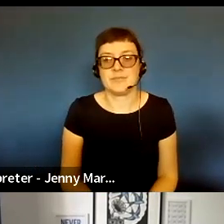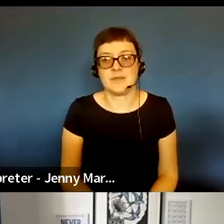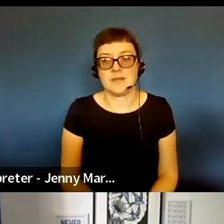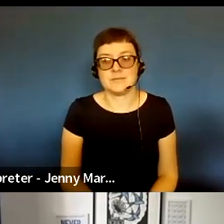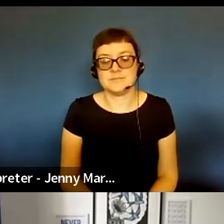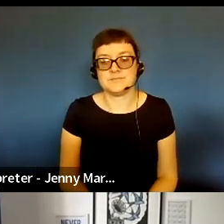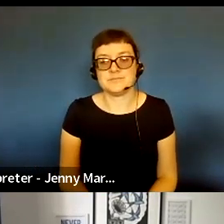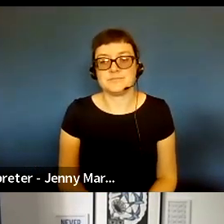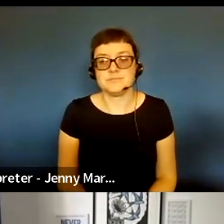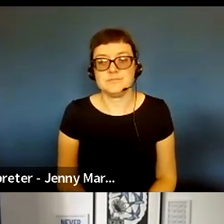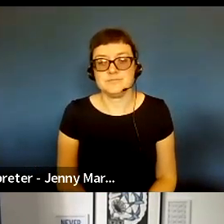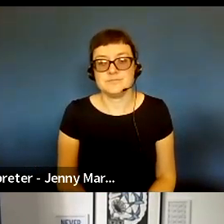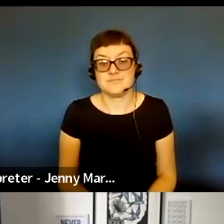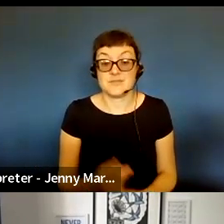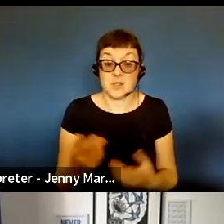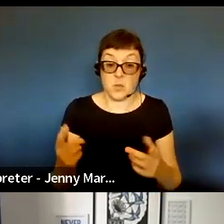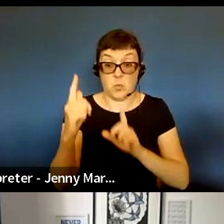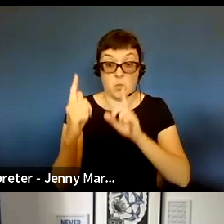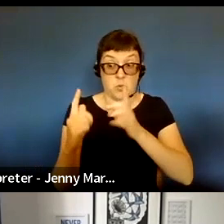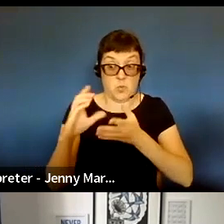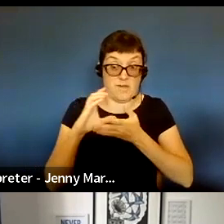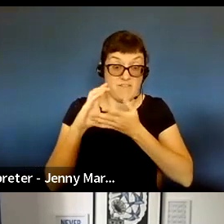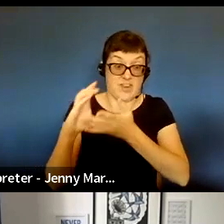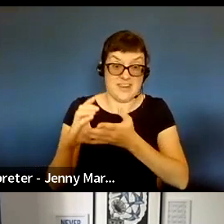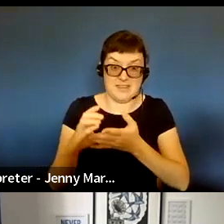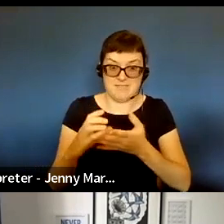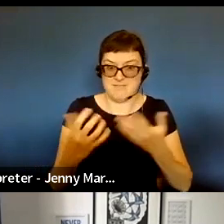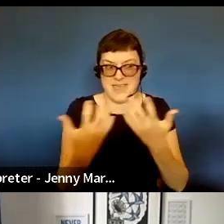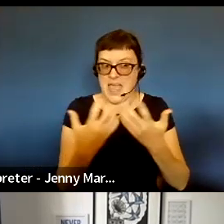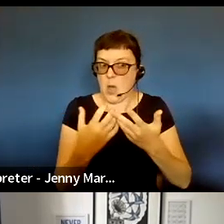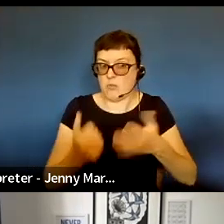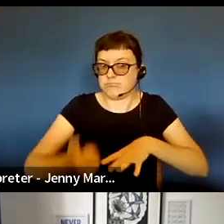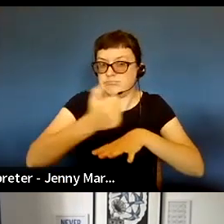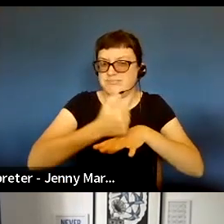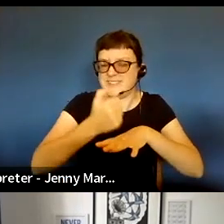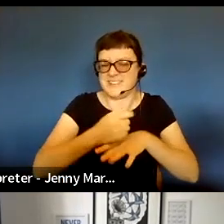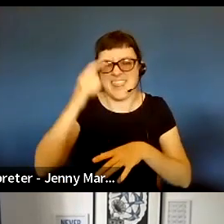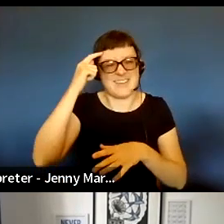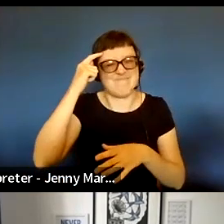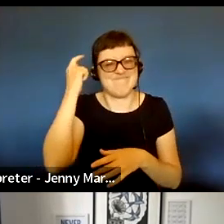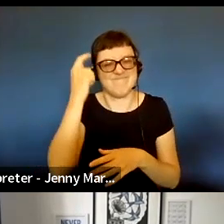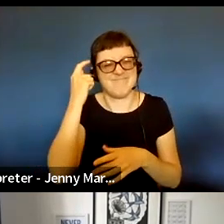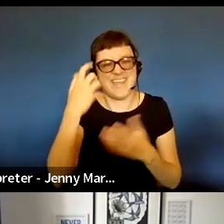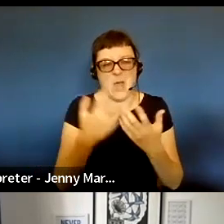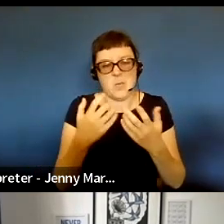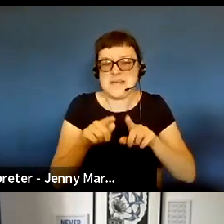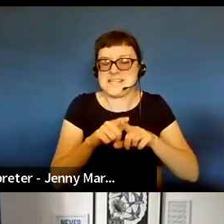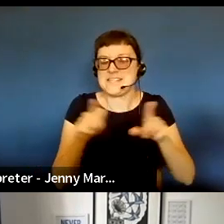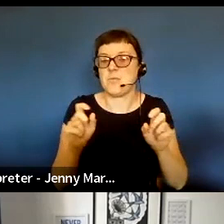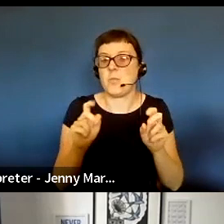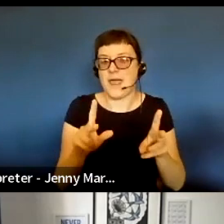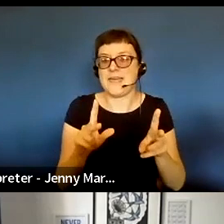So the to 1 fund really came about through trying to find an alternative method of